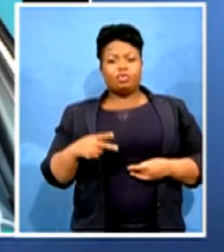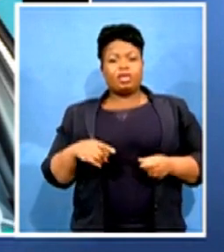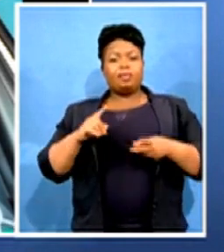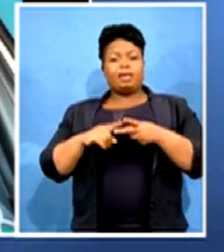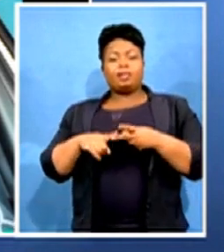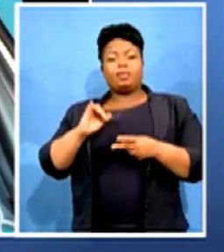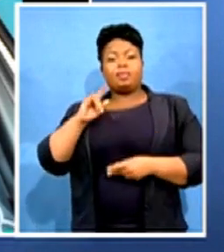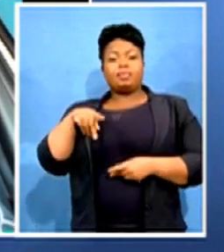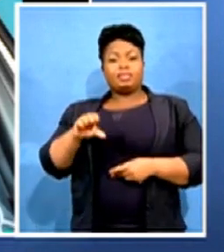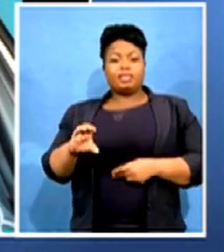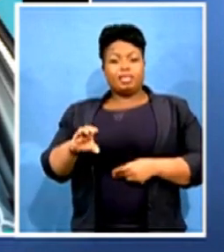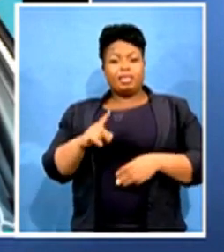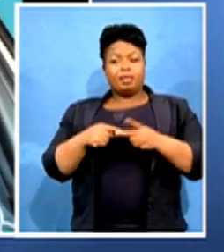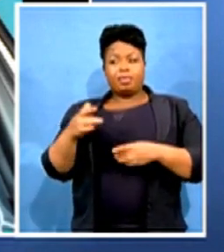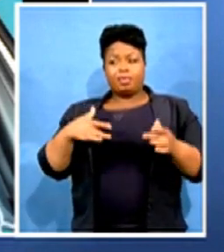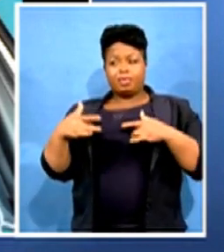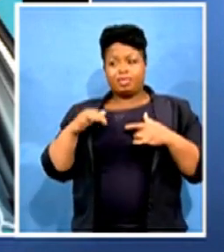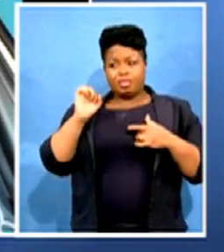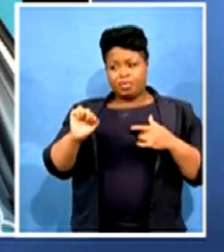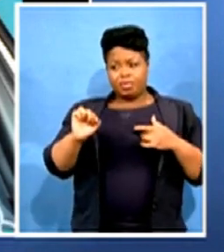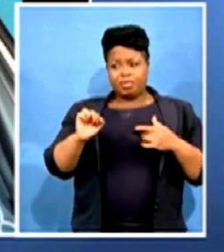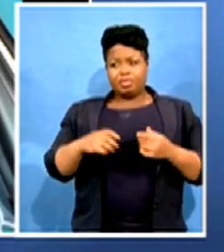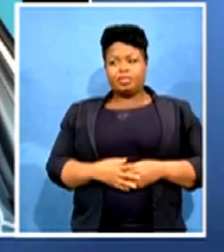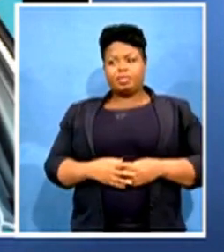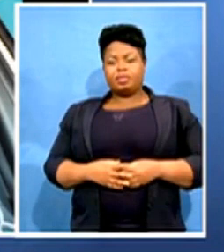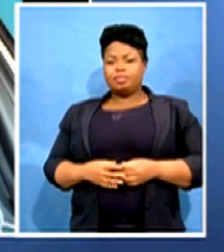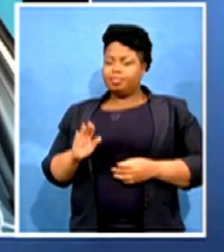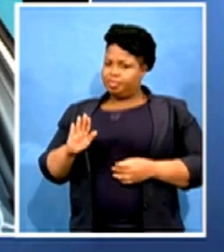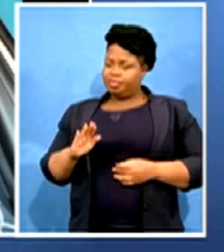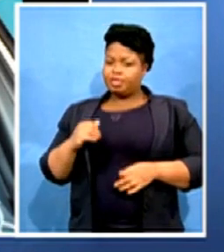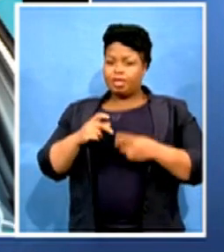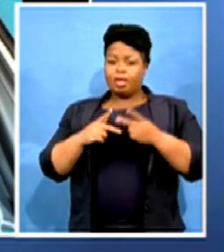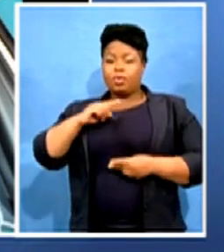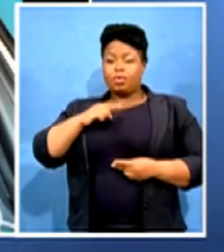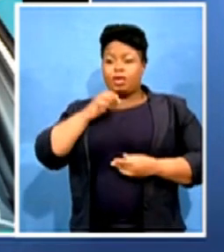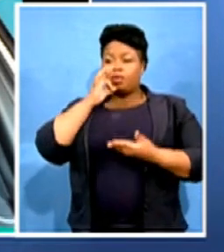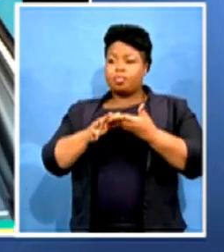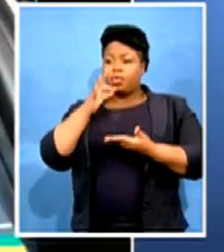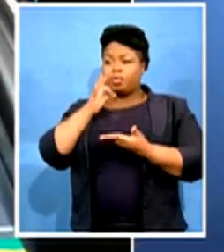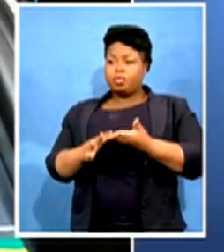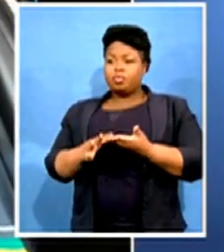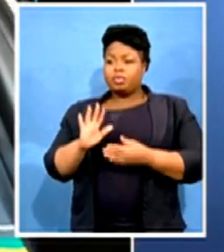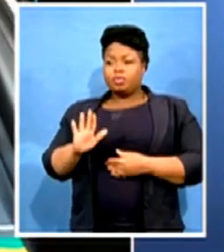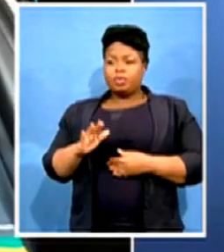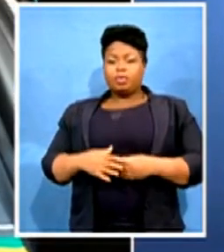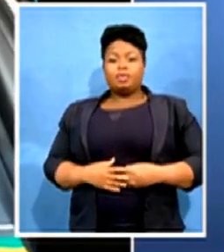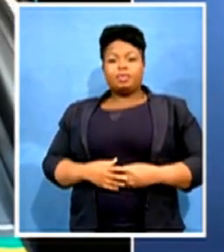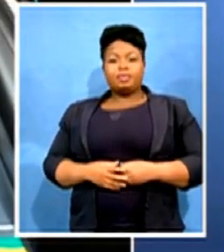and the points that you have raised now? I think because